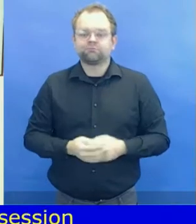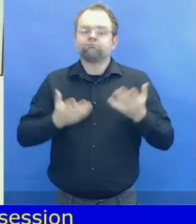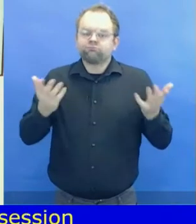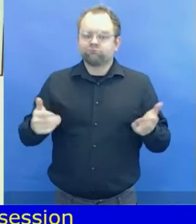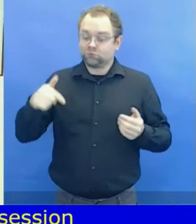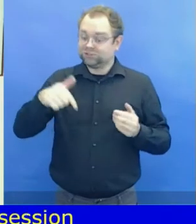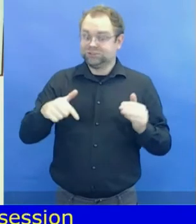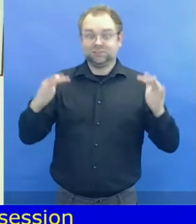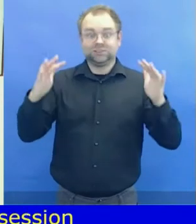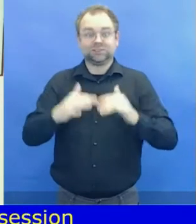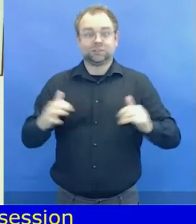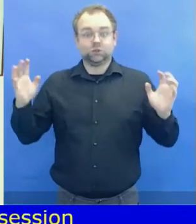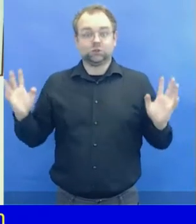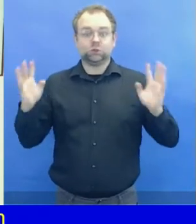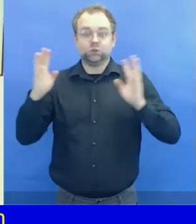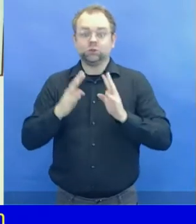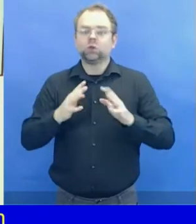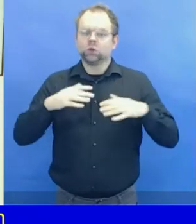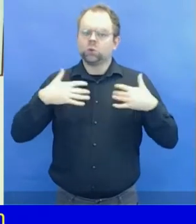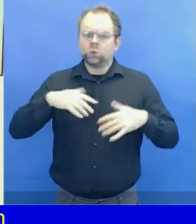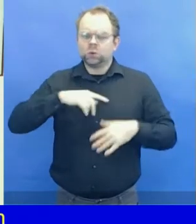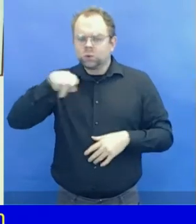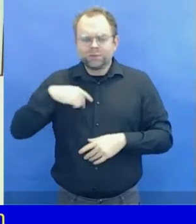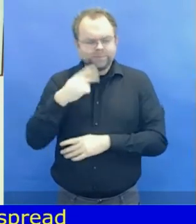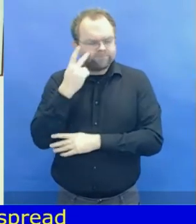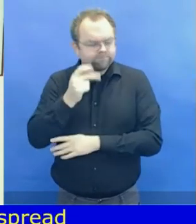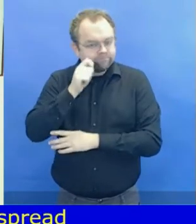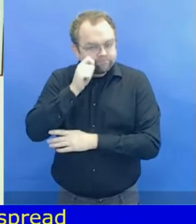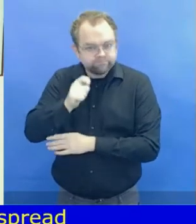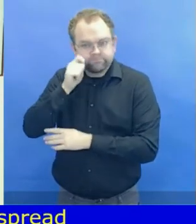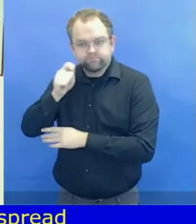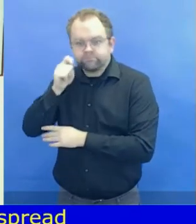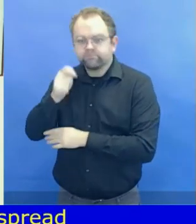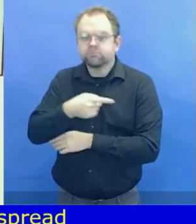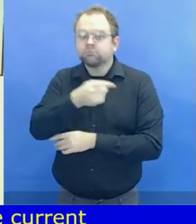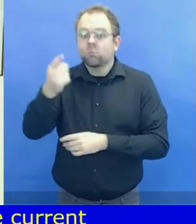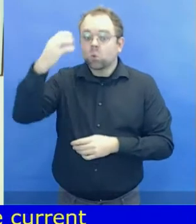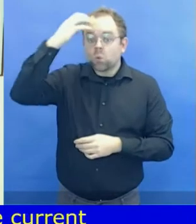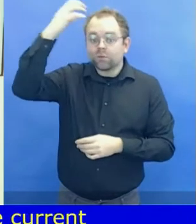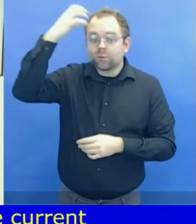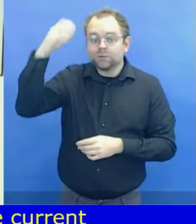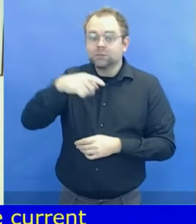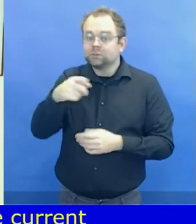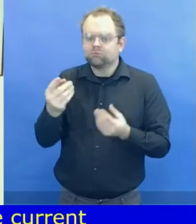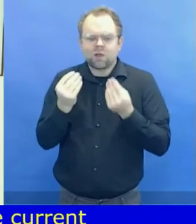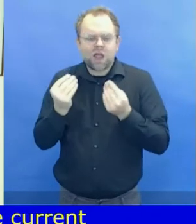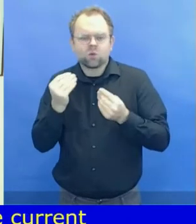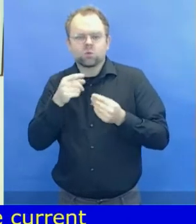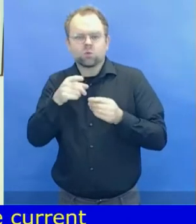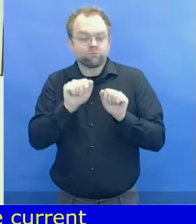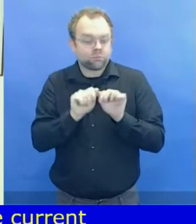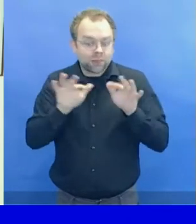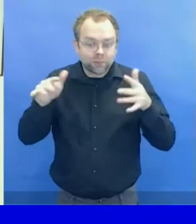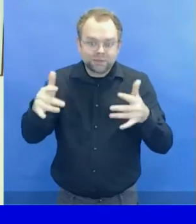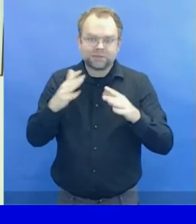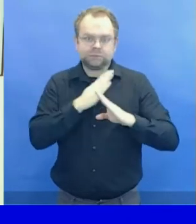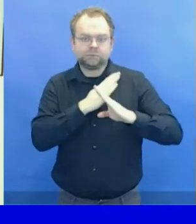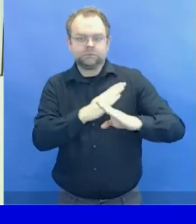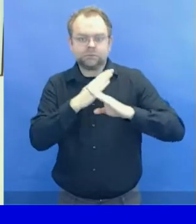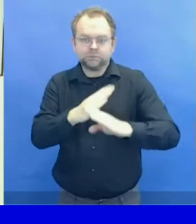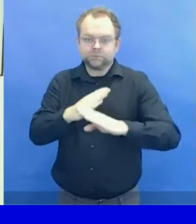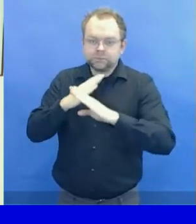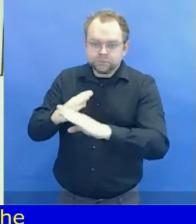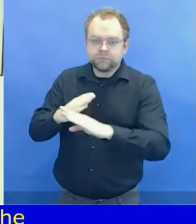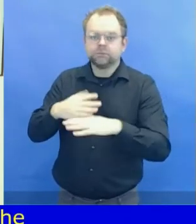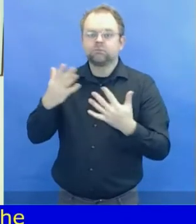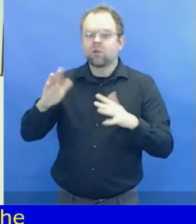concerned and focused on the well-being of our fellow citizens, persons with disabilities. It's also an opportunity for us to highlight the need to